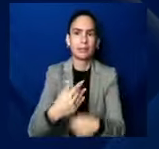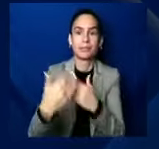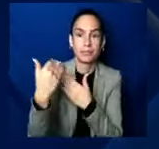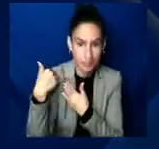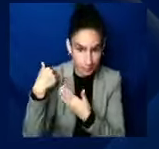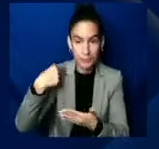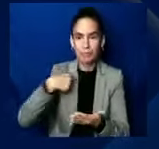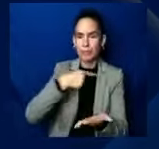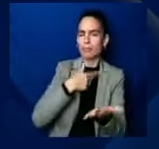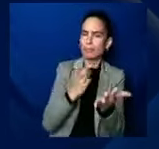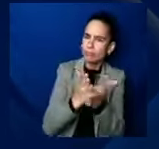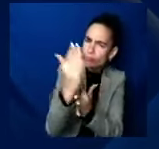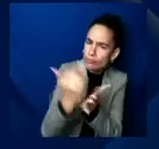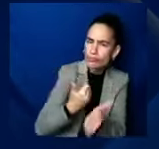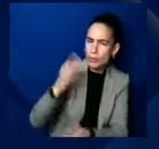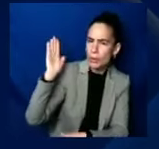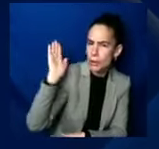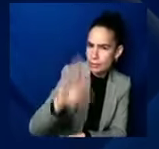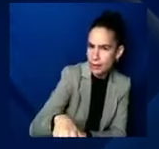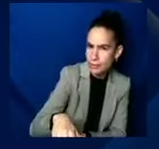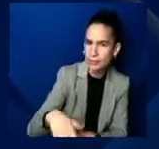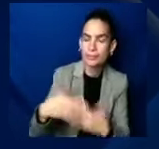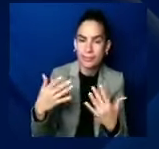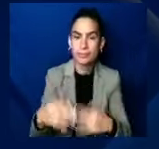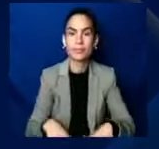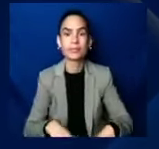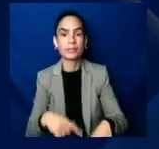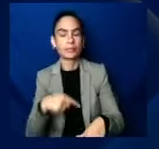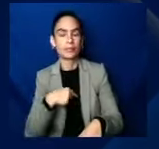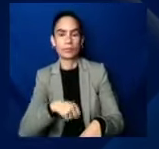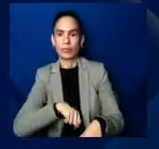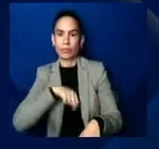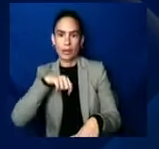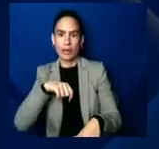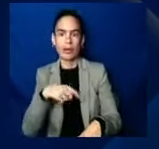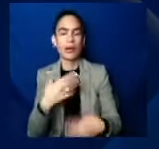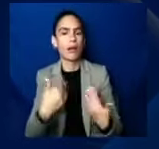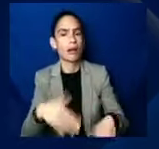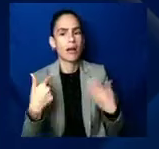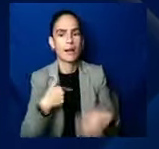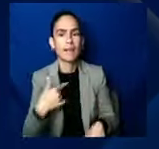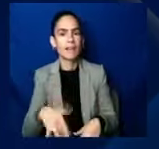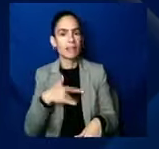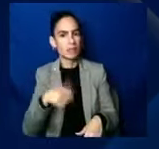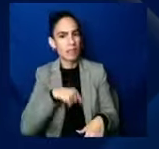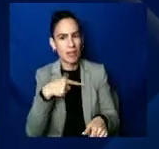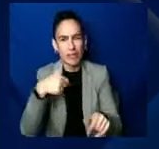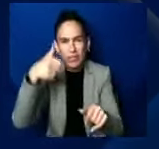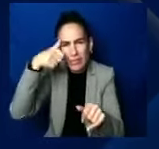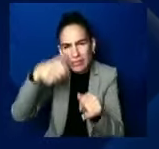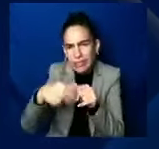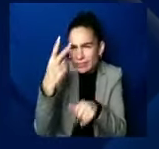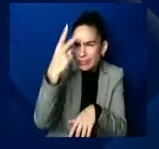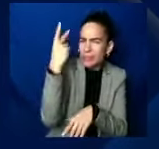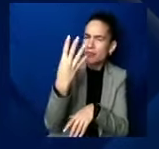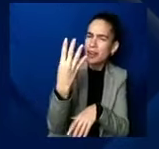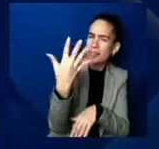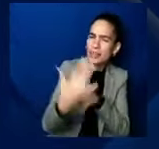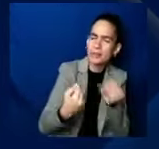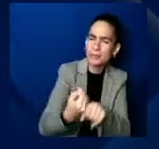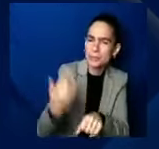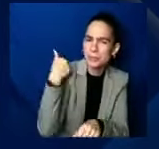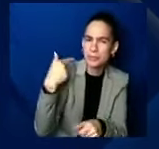because I felt like we were in the wilderness like four or five years ago with not seeing a pathway to getting this done. Now we're, you know, we're on the goal line